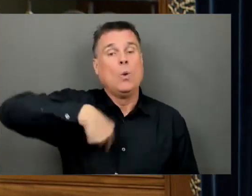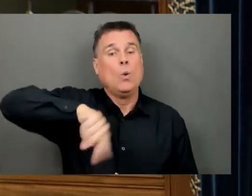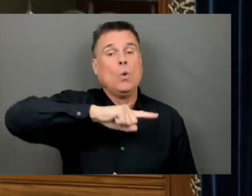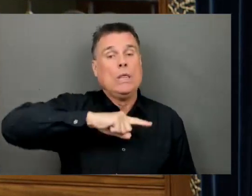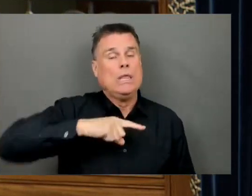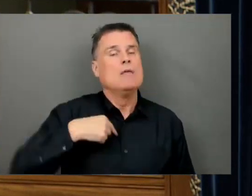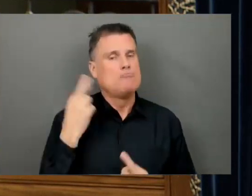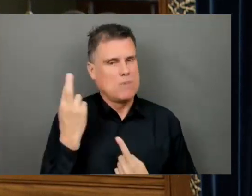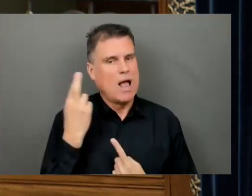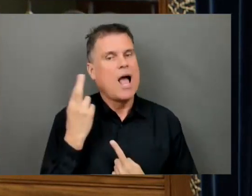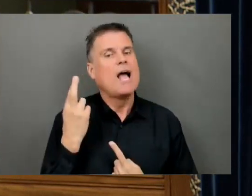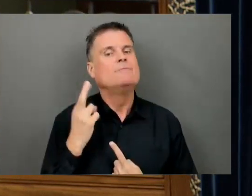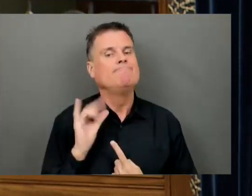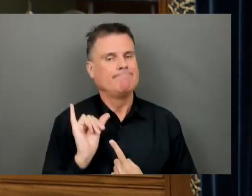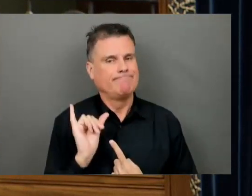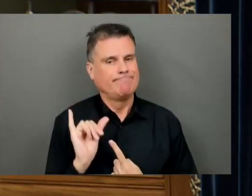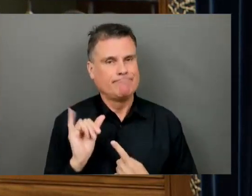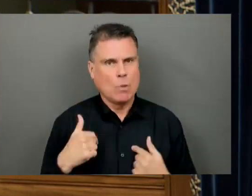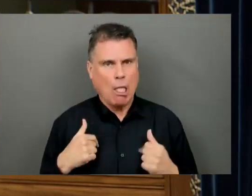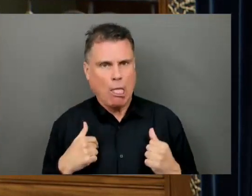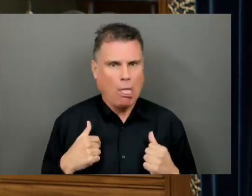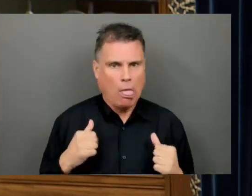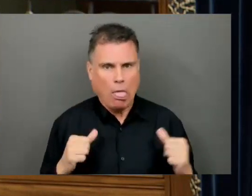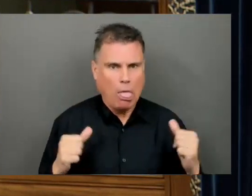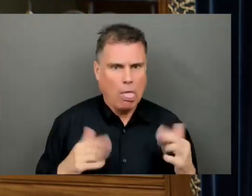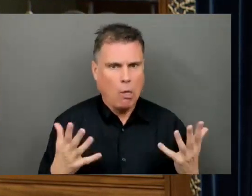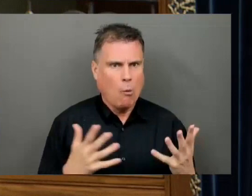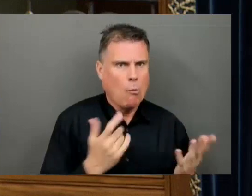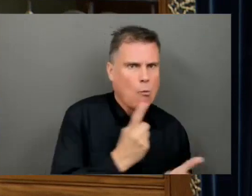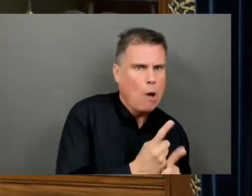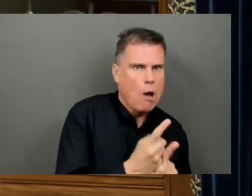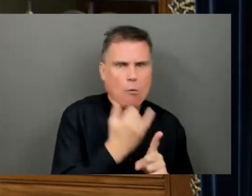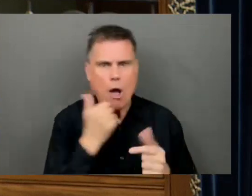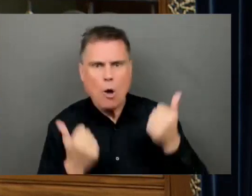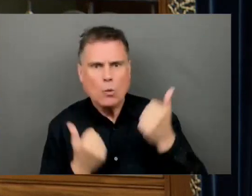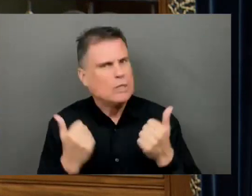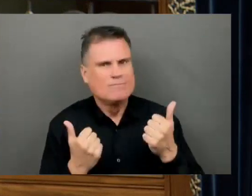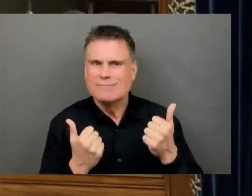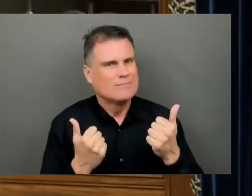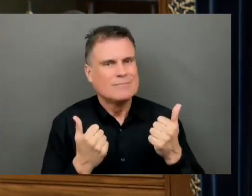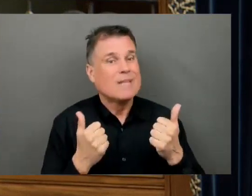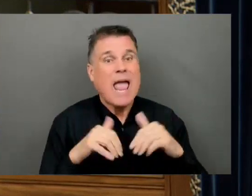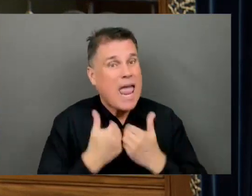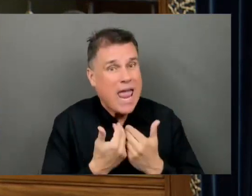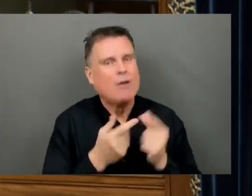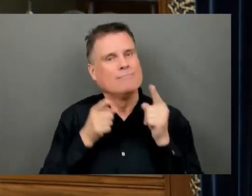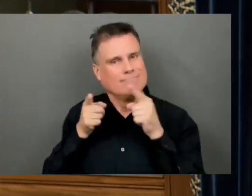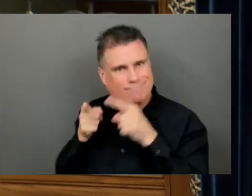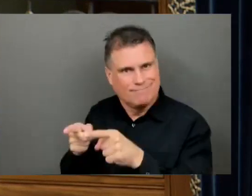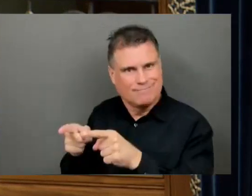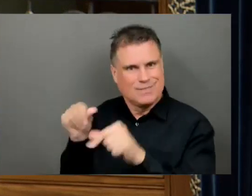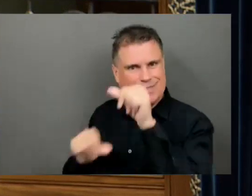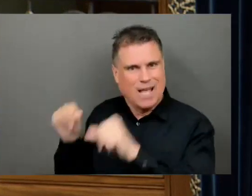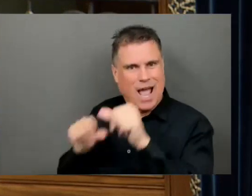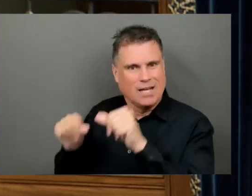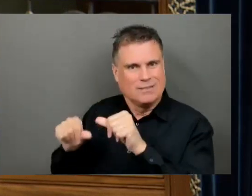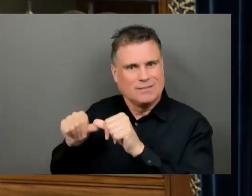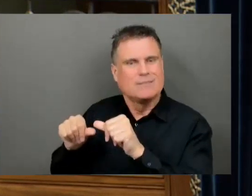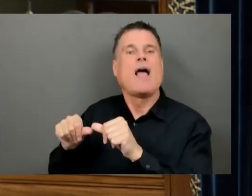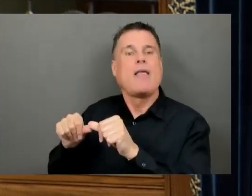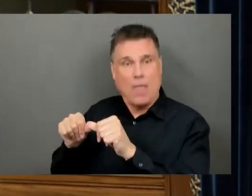and onto science's expectations of the outcomes of those decisions. A quote from the IRPP report in 2016,